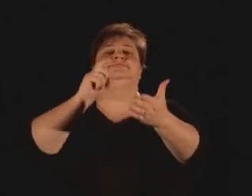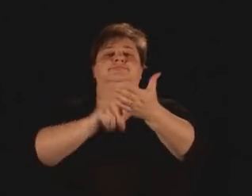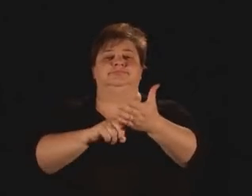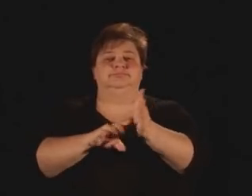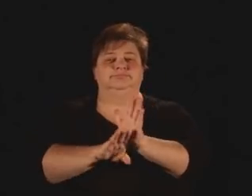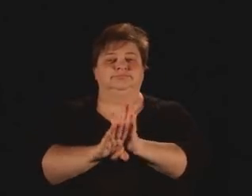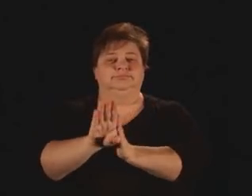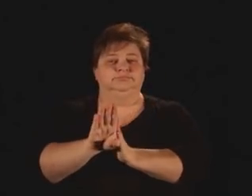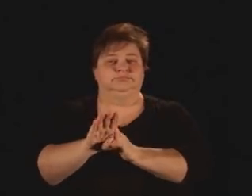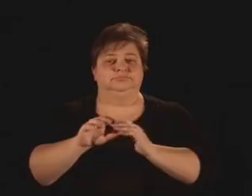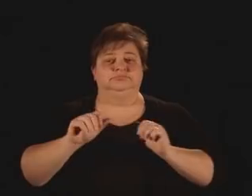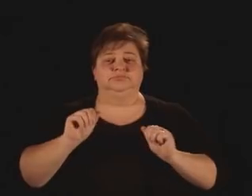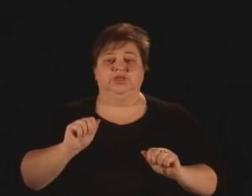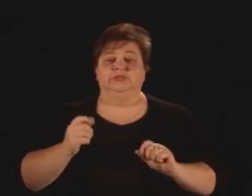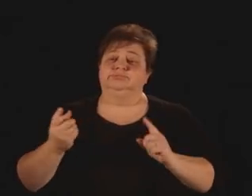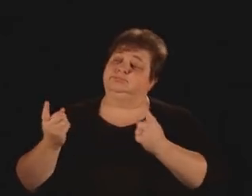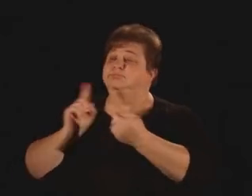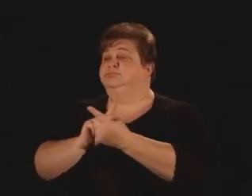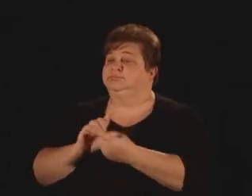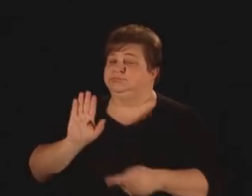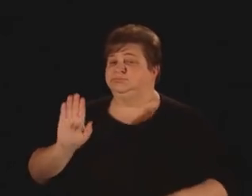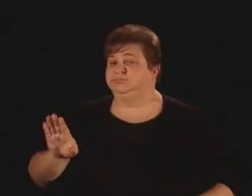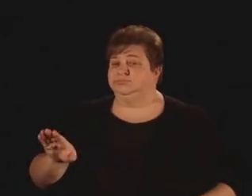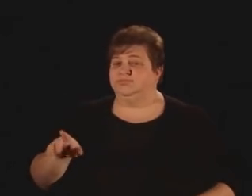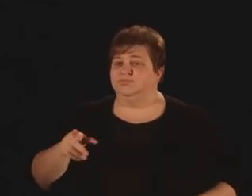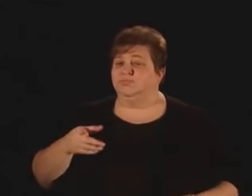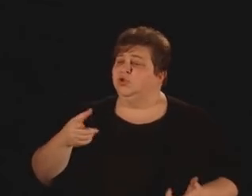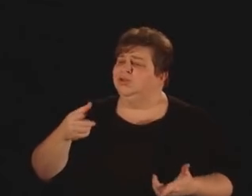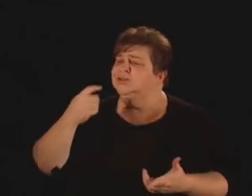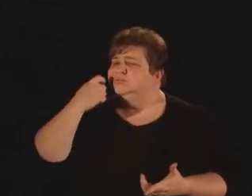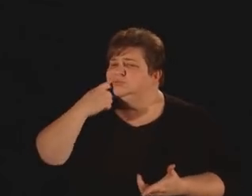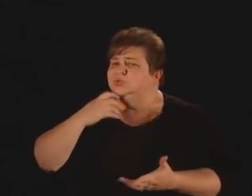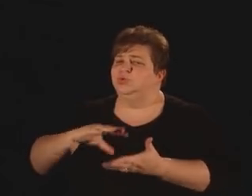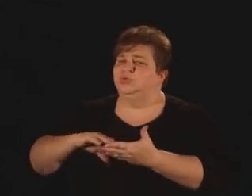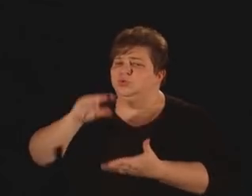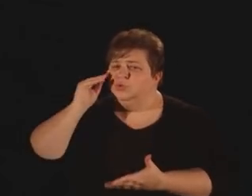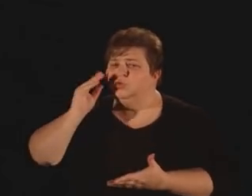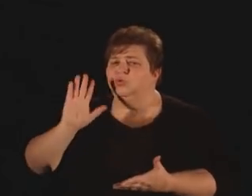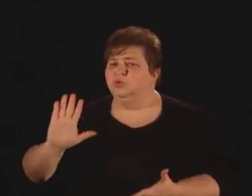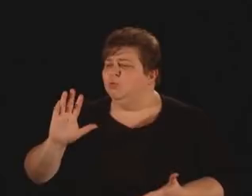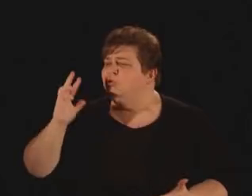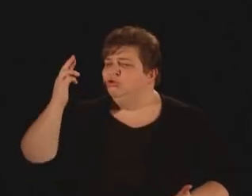noticed that you began to learn your protocols so thoroughly? And she could answer that question.